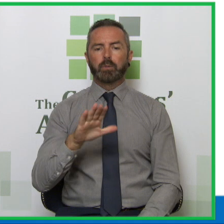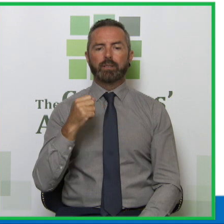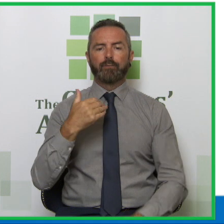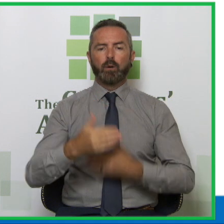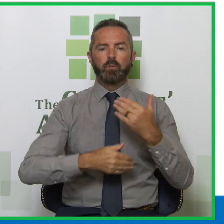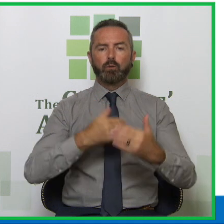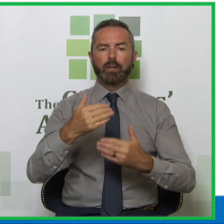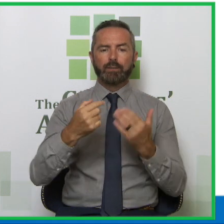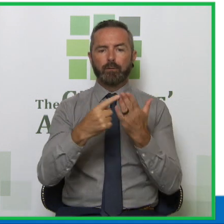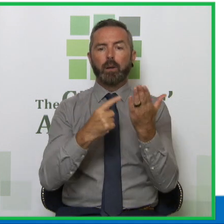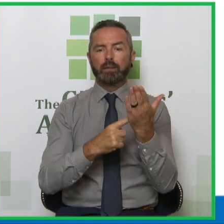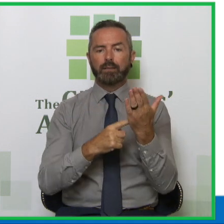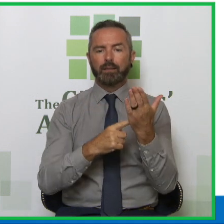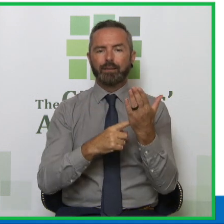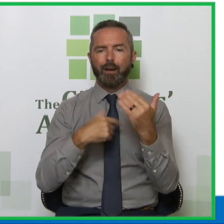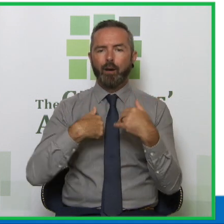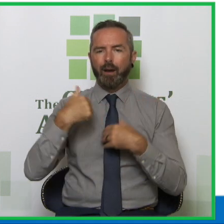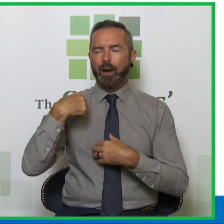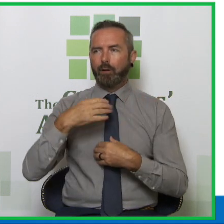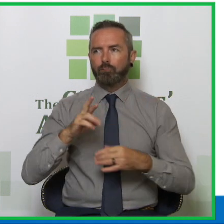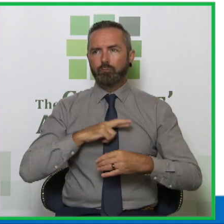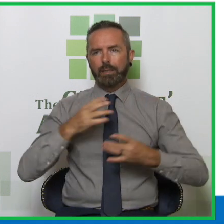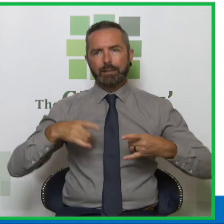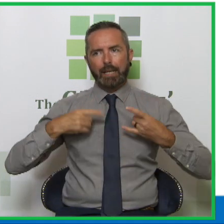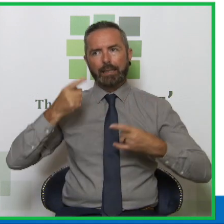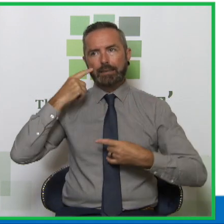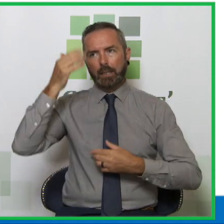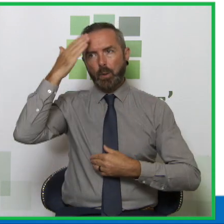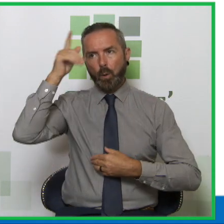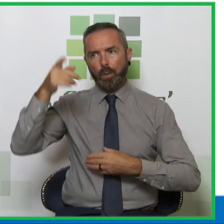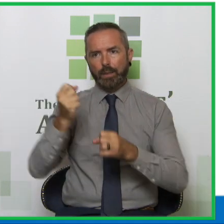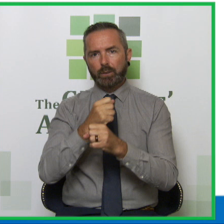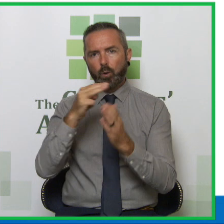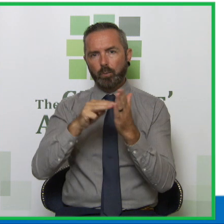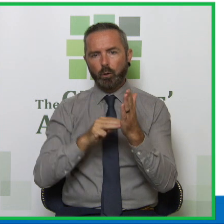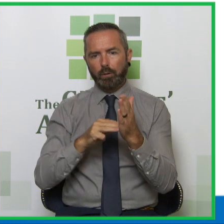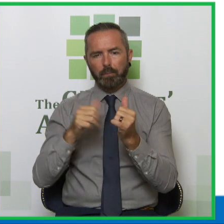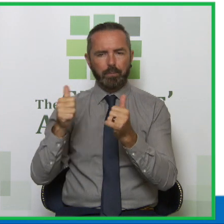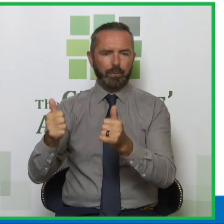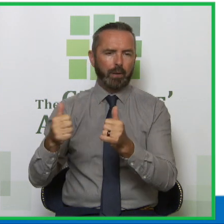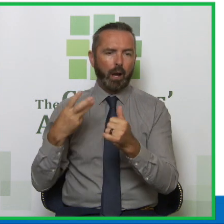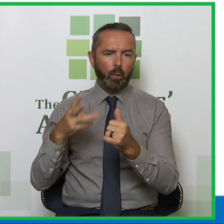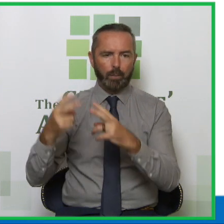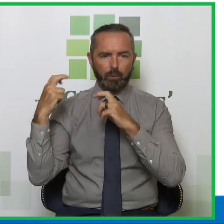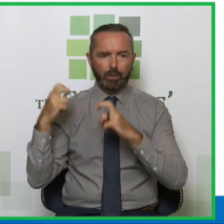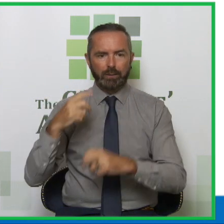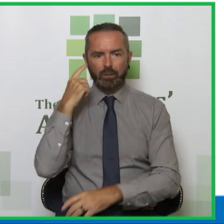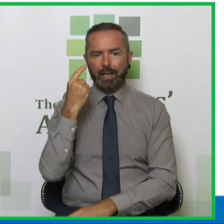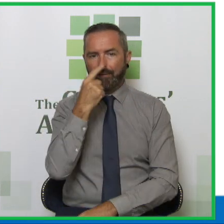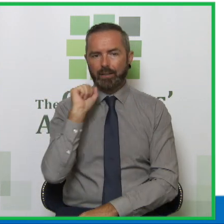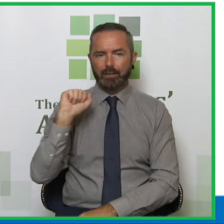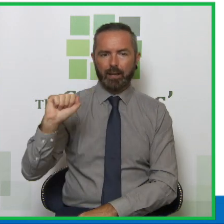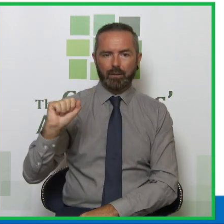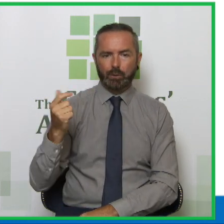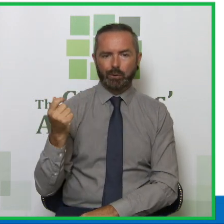see the Know the Score program. You'll see one of my posters outside there as well. I'm going to be looking at the evidence for the Know the Score program. In terms of